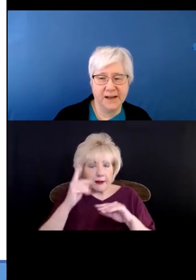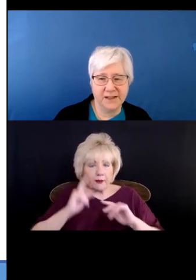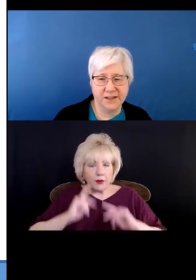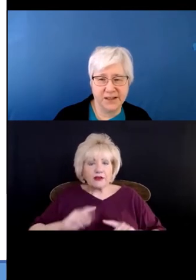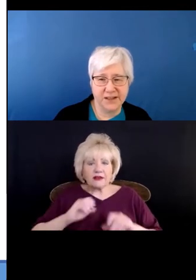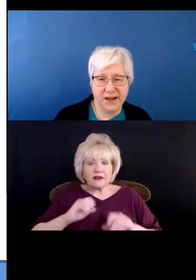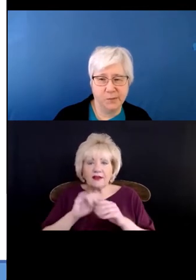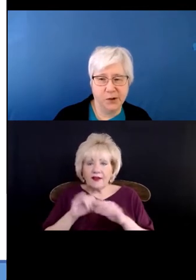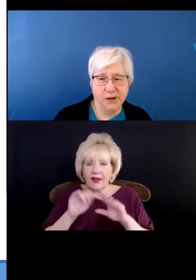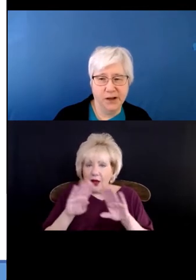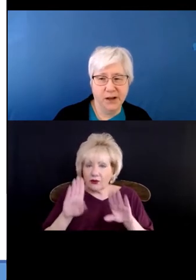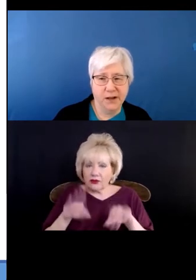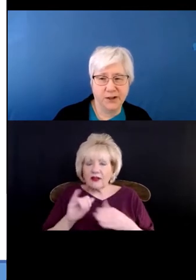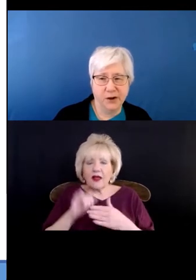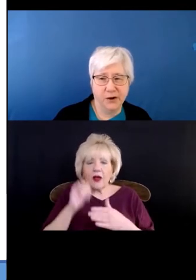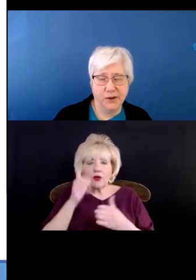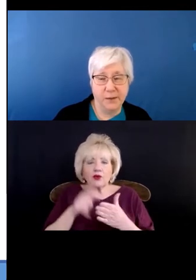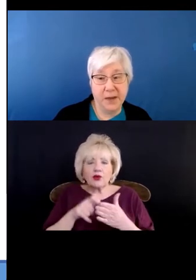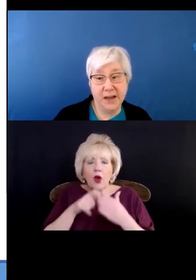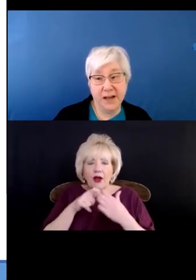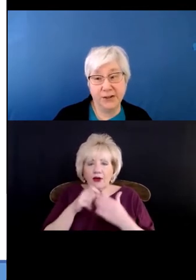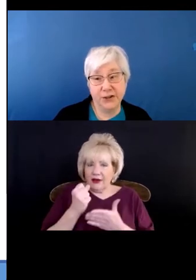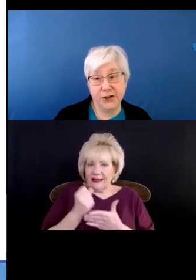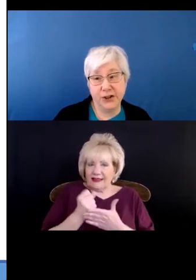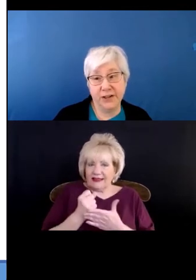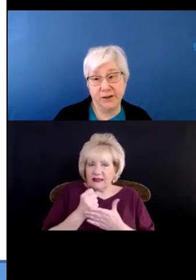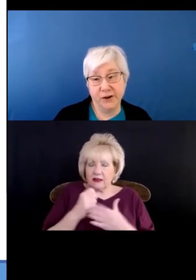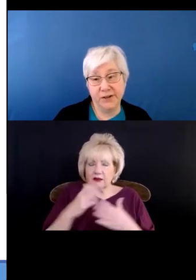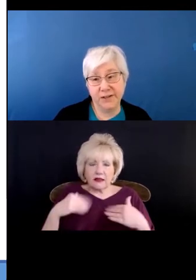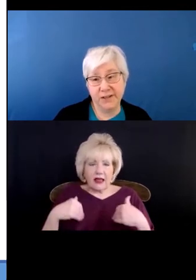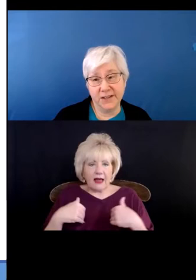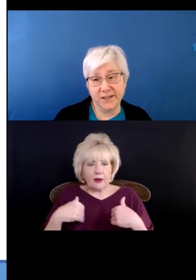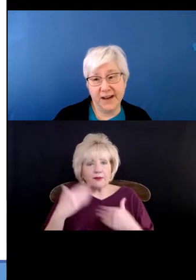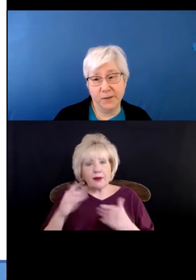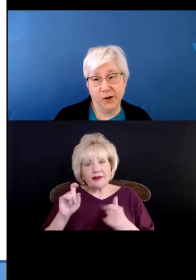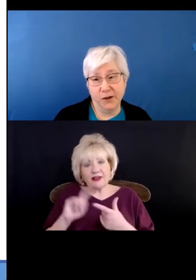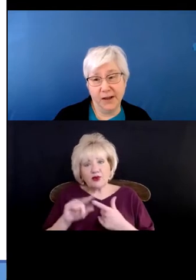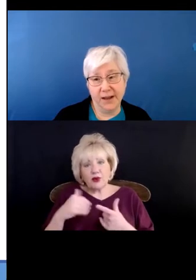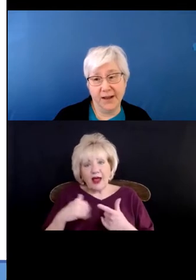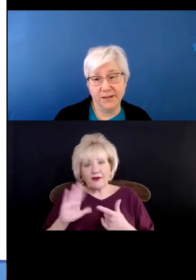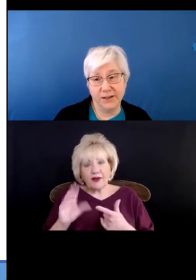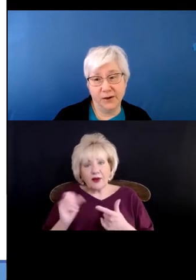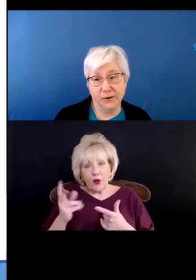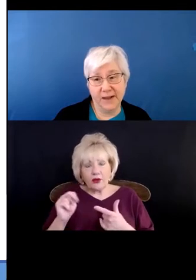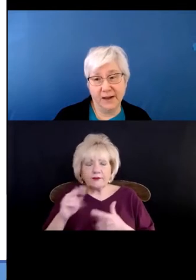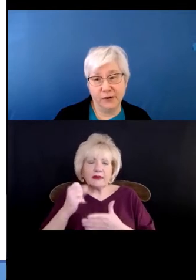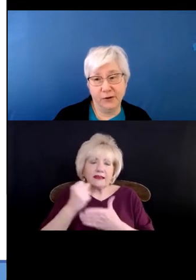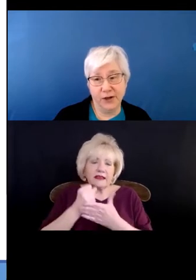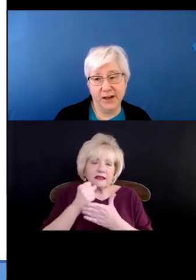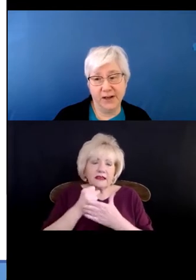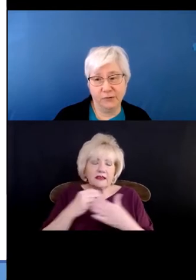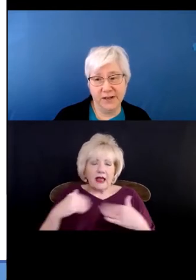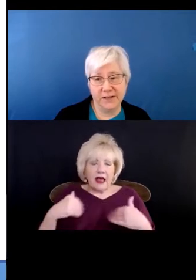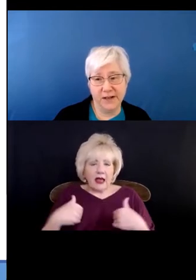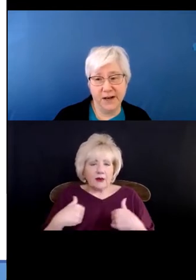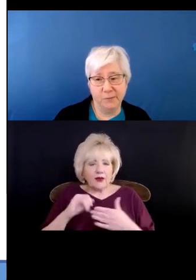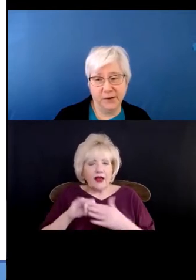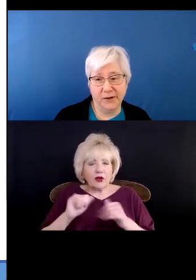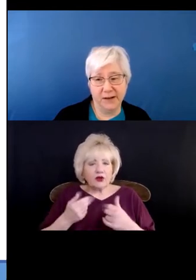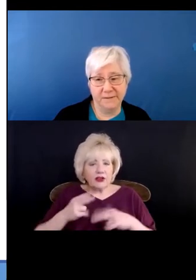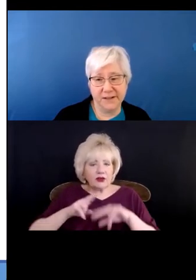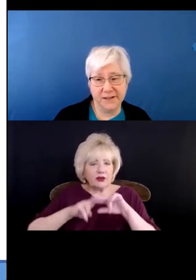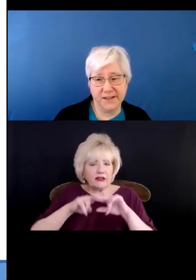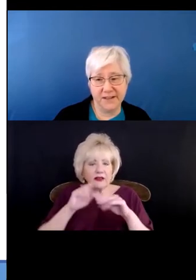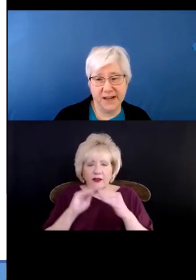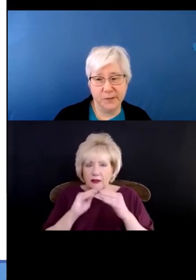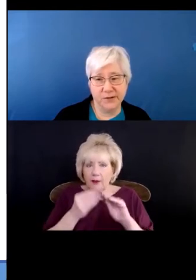an assistance animal. So they may each need their own assistance animal. And so that could increase the number